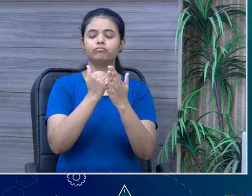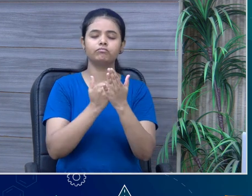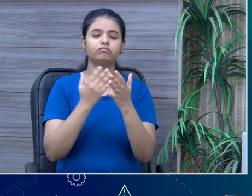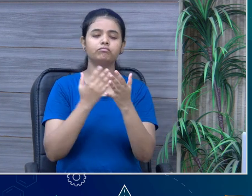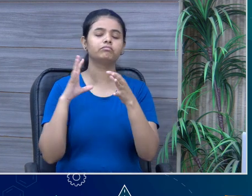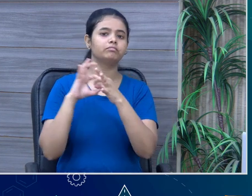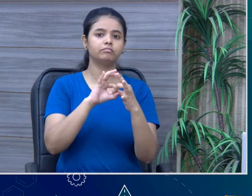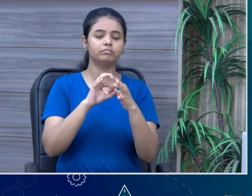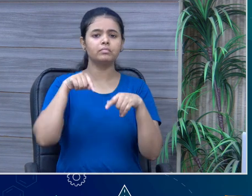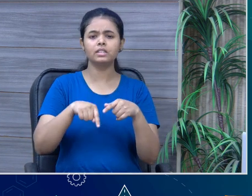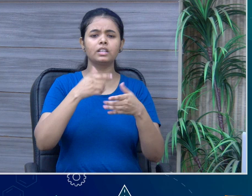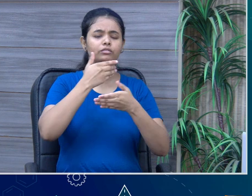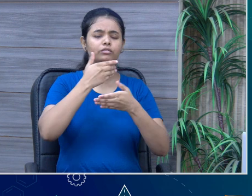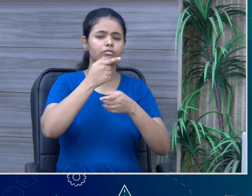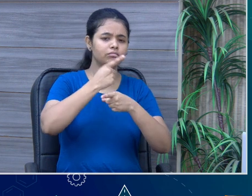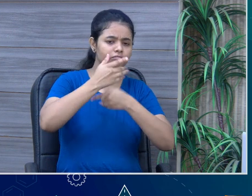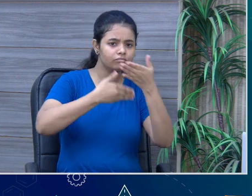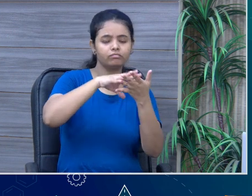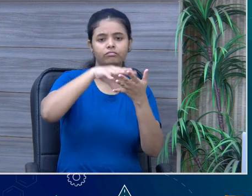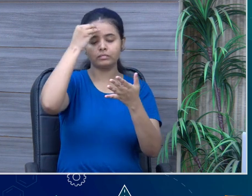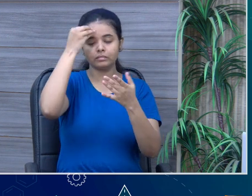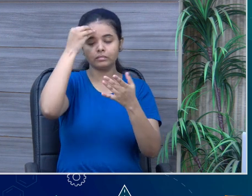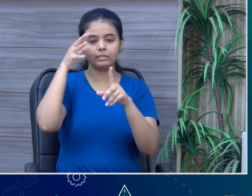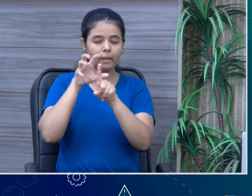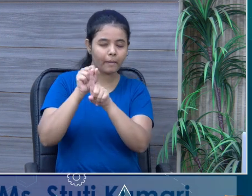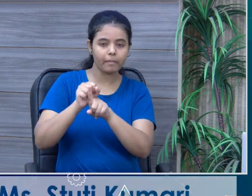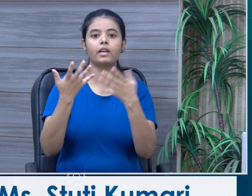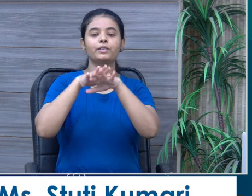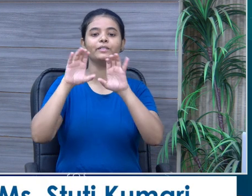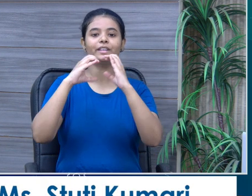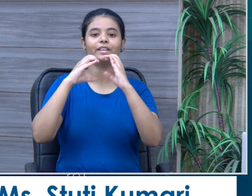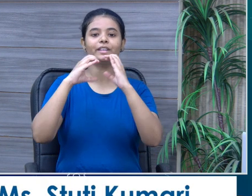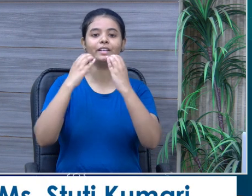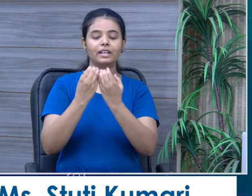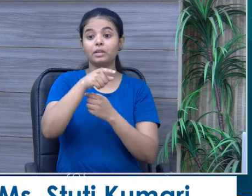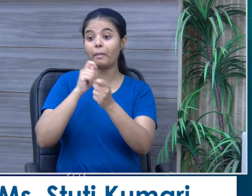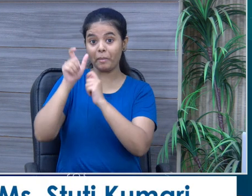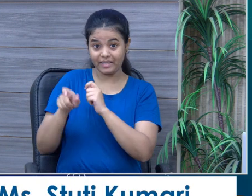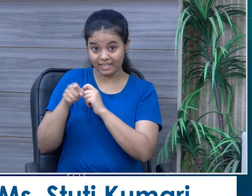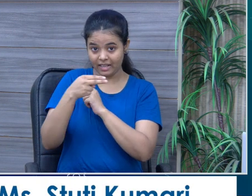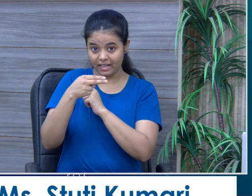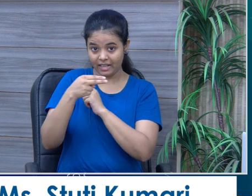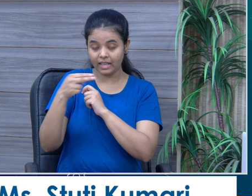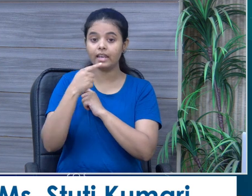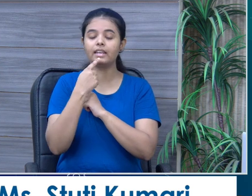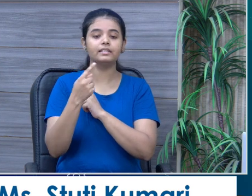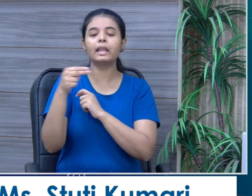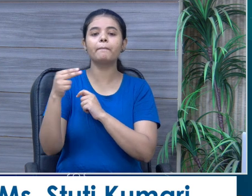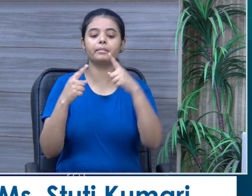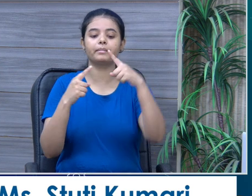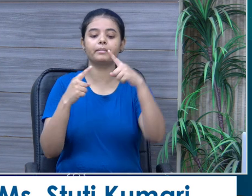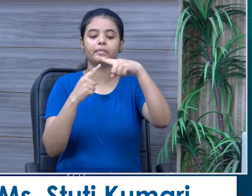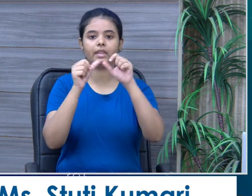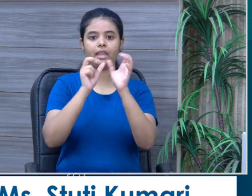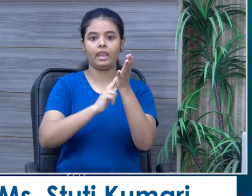this is Teaching Learning Interventions in Inclusive Classroom. My name is Tandikurana and you are watching us on PME Vidya